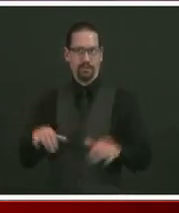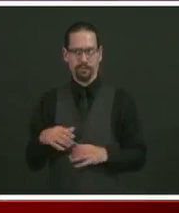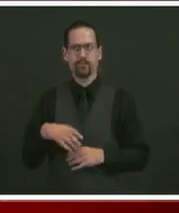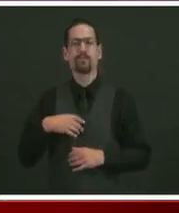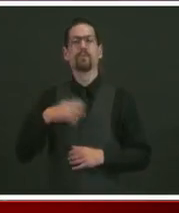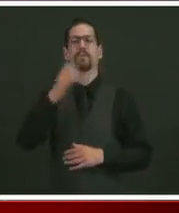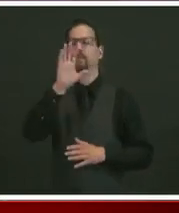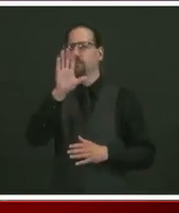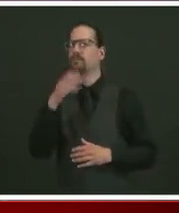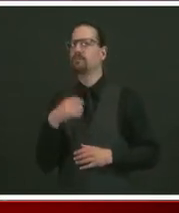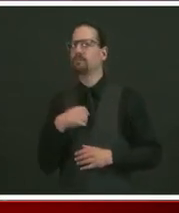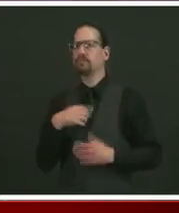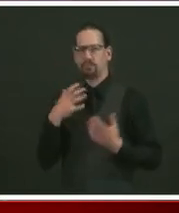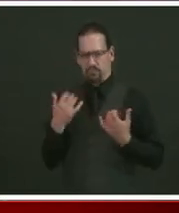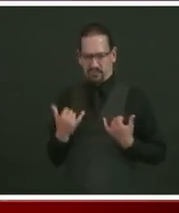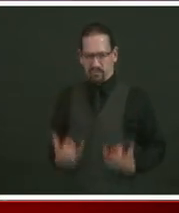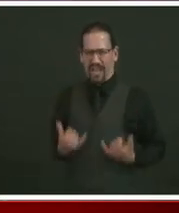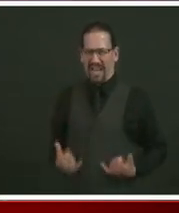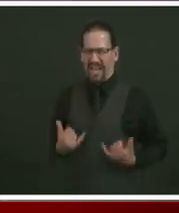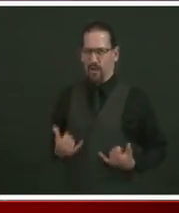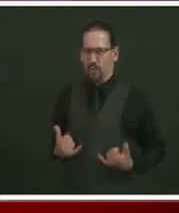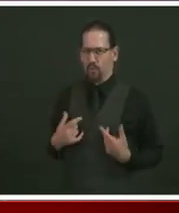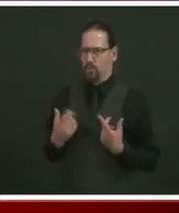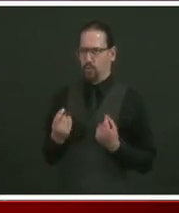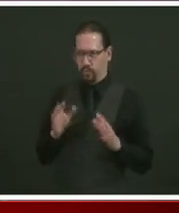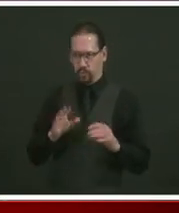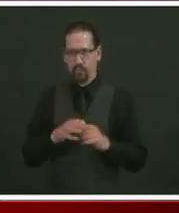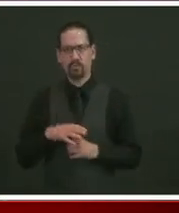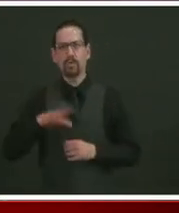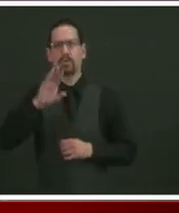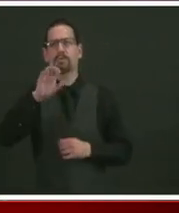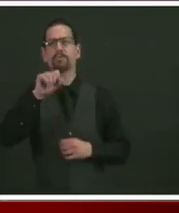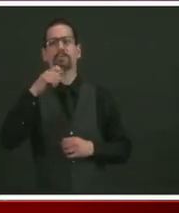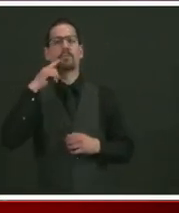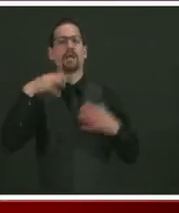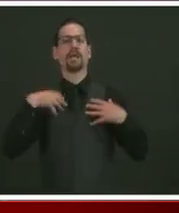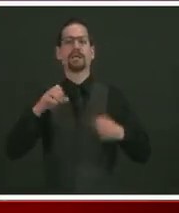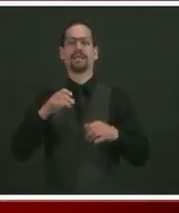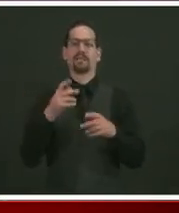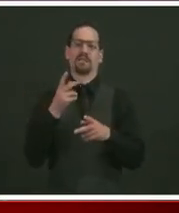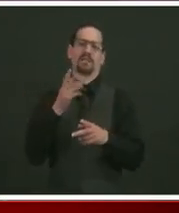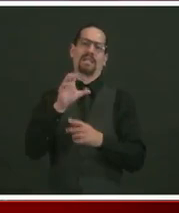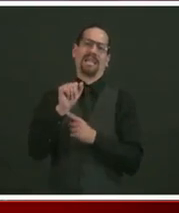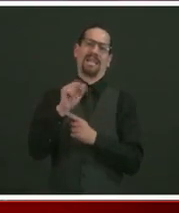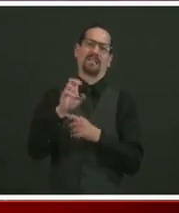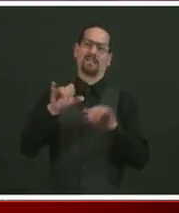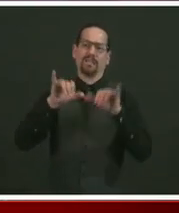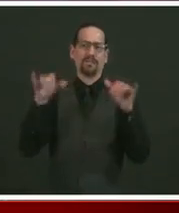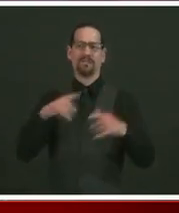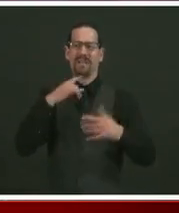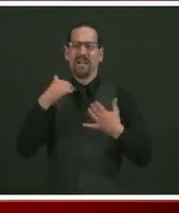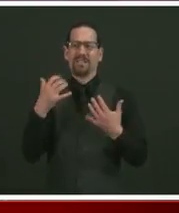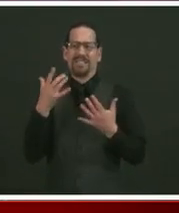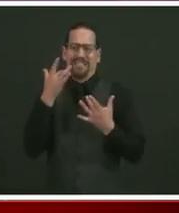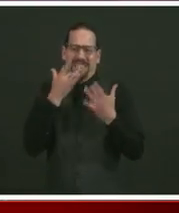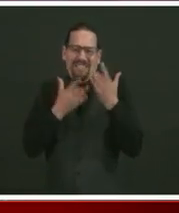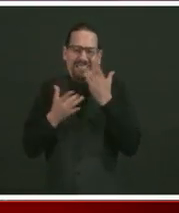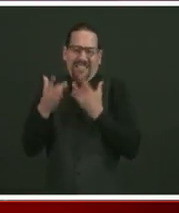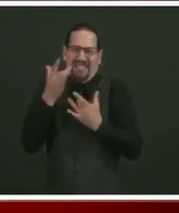we are doing right now because the reality is our health care system is stretched and fragile in ways that